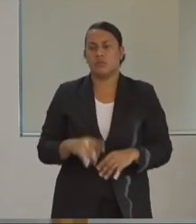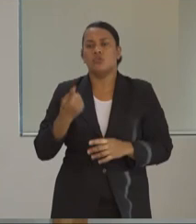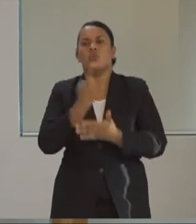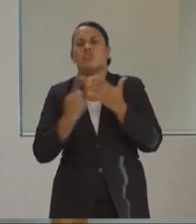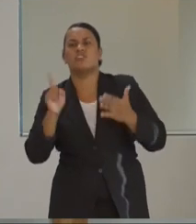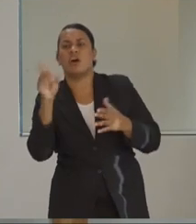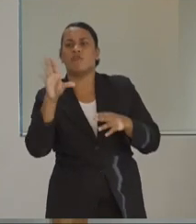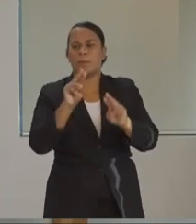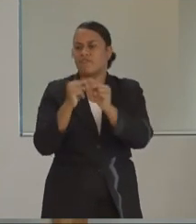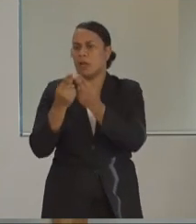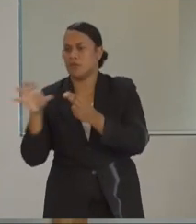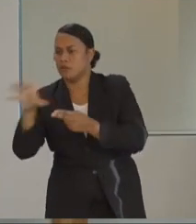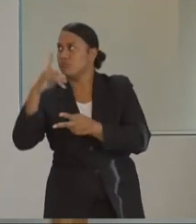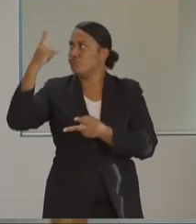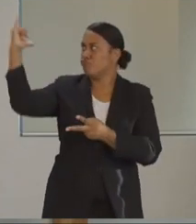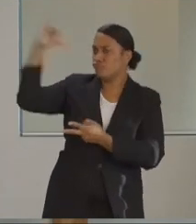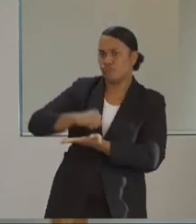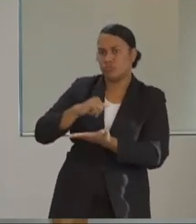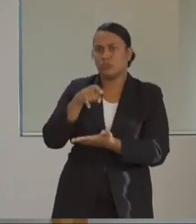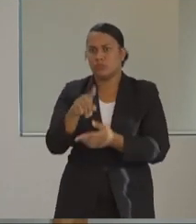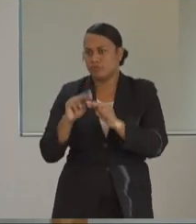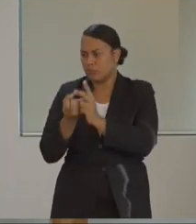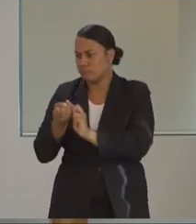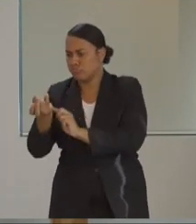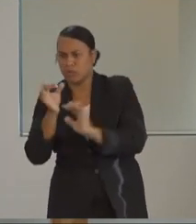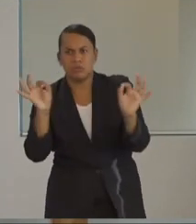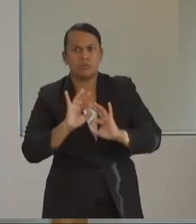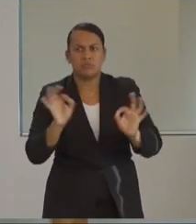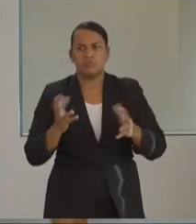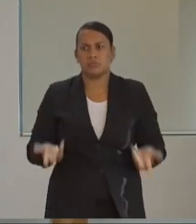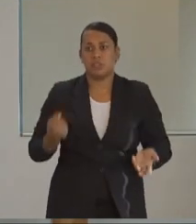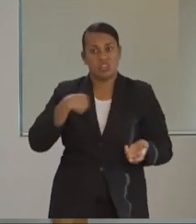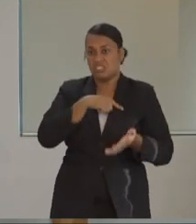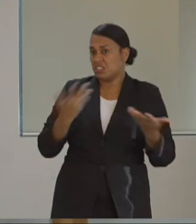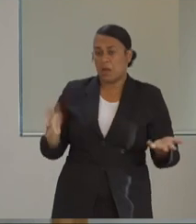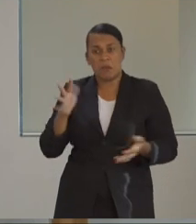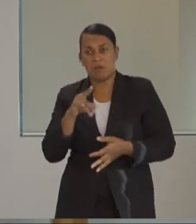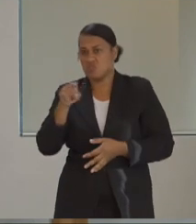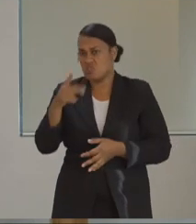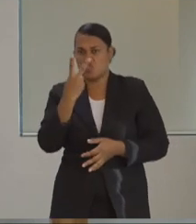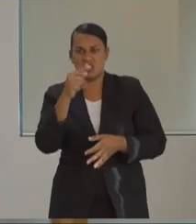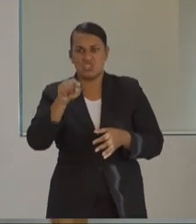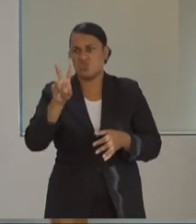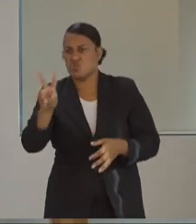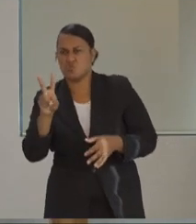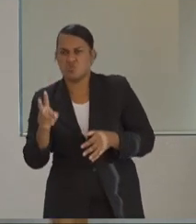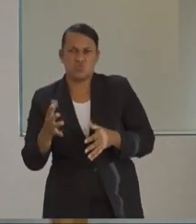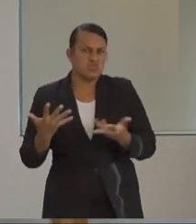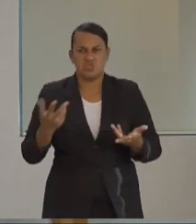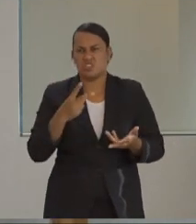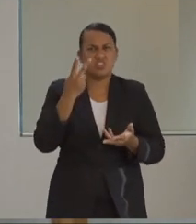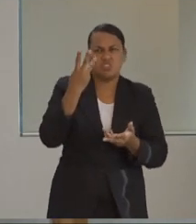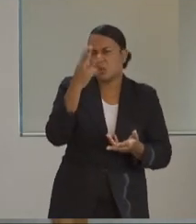So far, we've done nearly 800 tests. Our strike rate is about 2.2 to 3 percent, which is 2.2 to 3